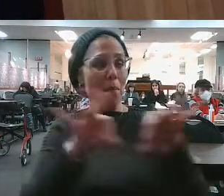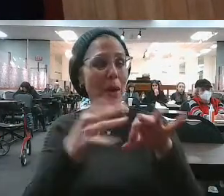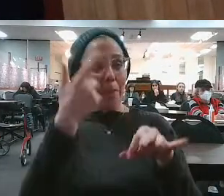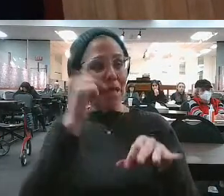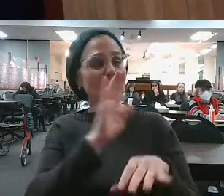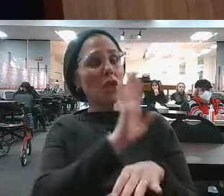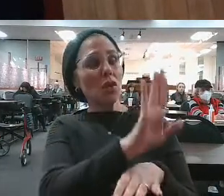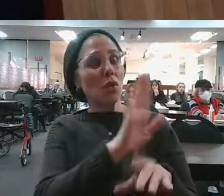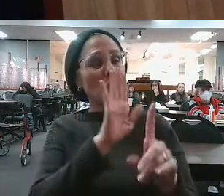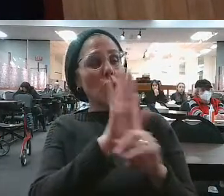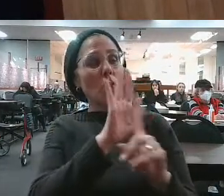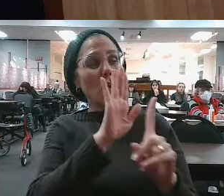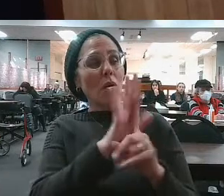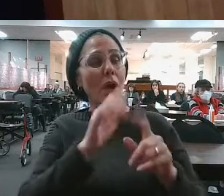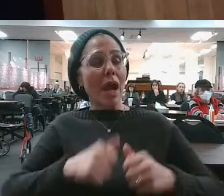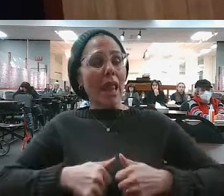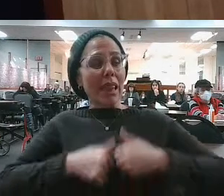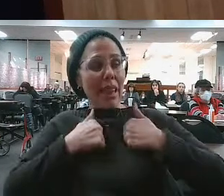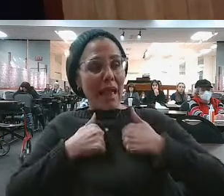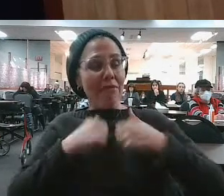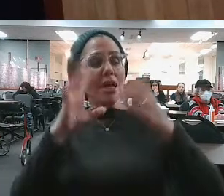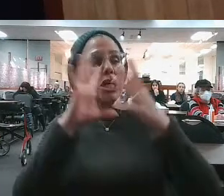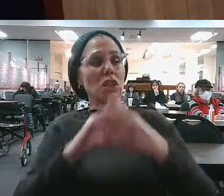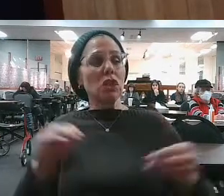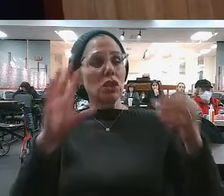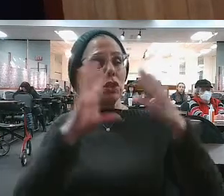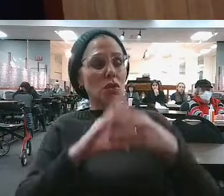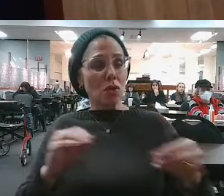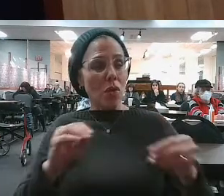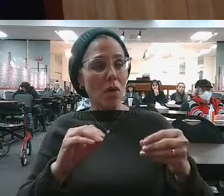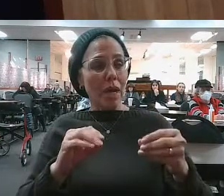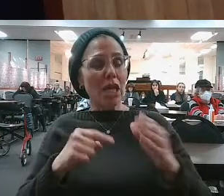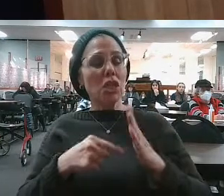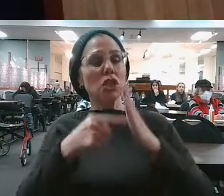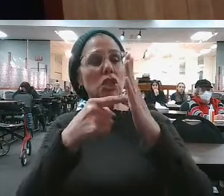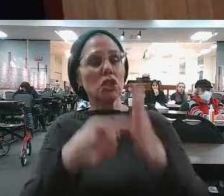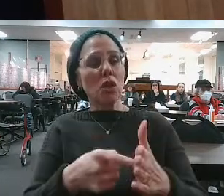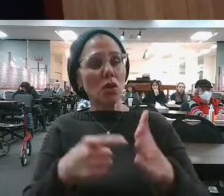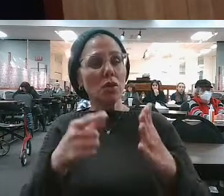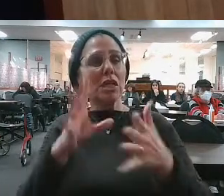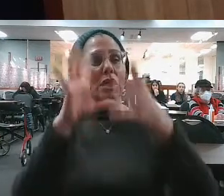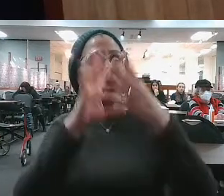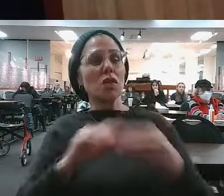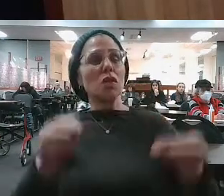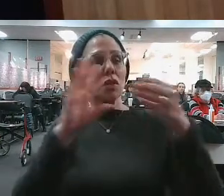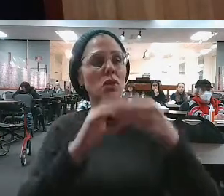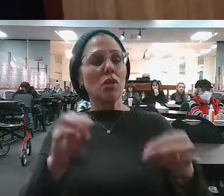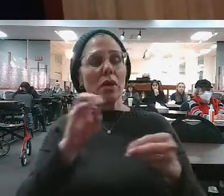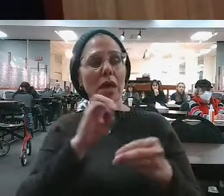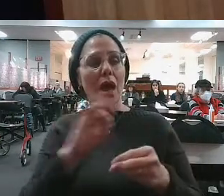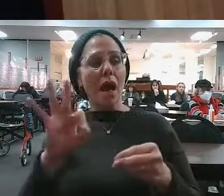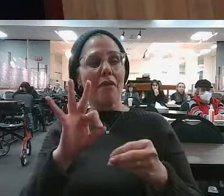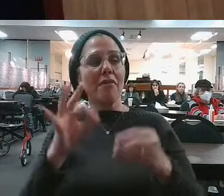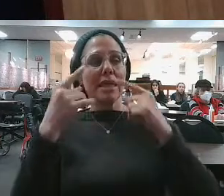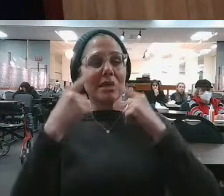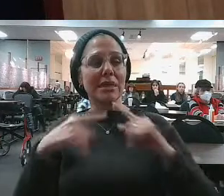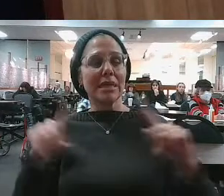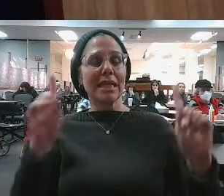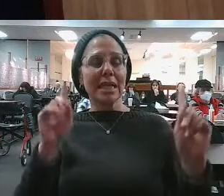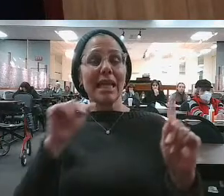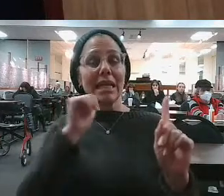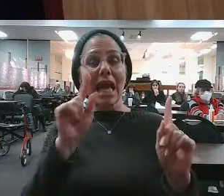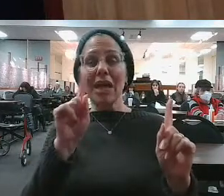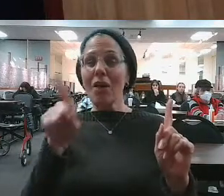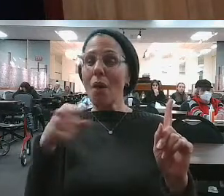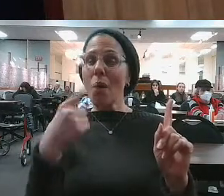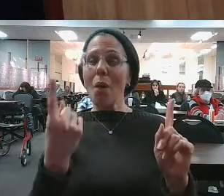but because your life story is the story of success. Moshe Rabinu. And by the way, it's